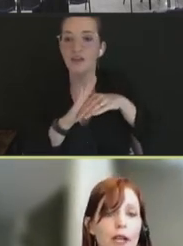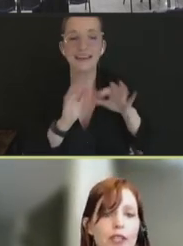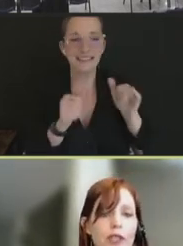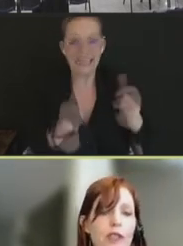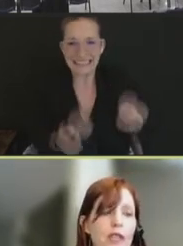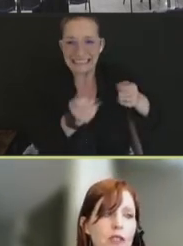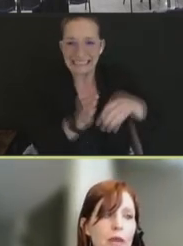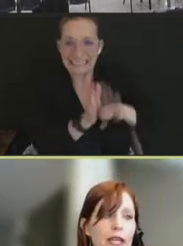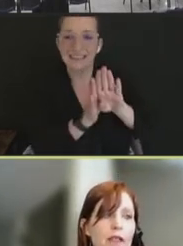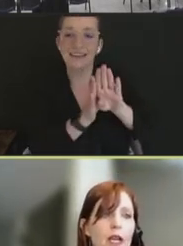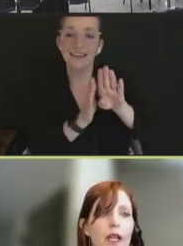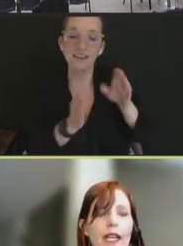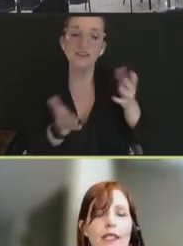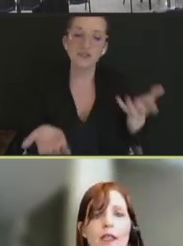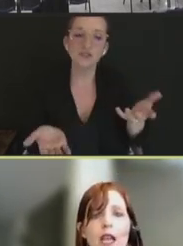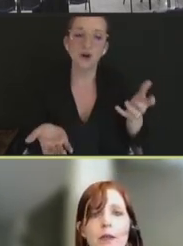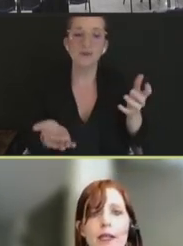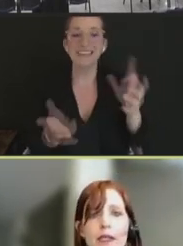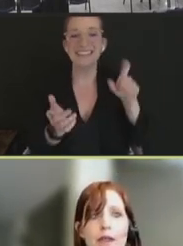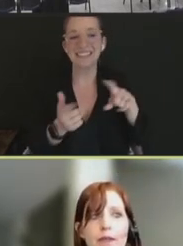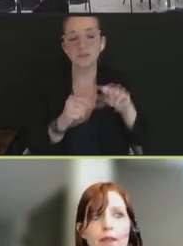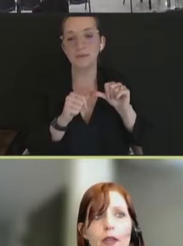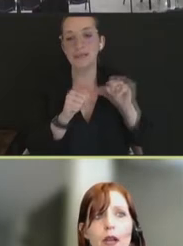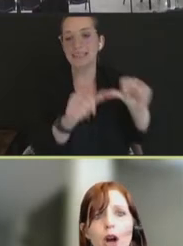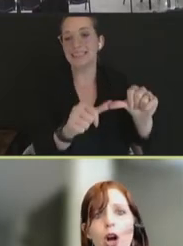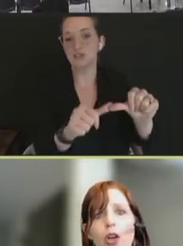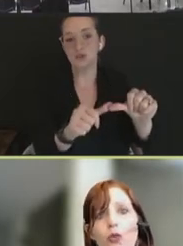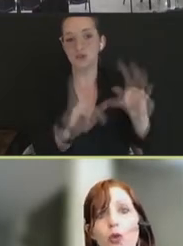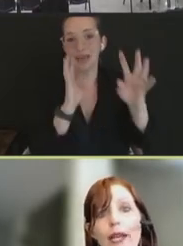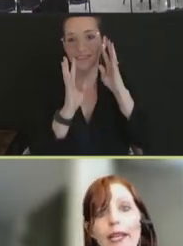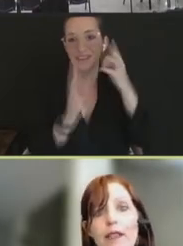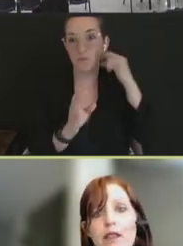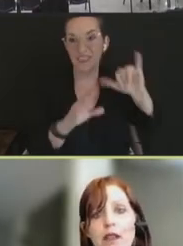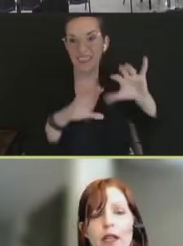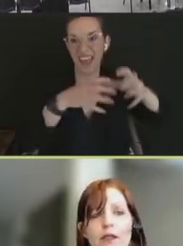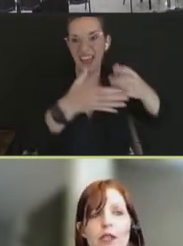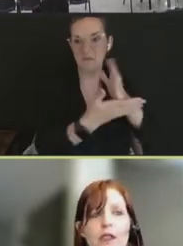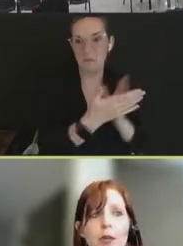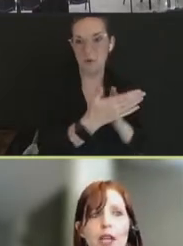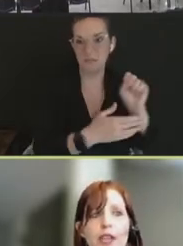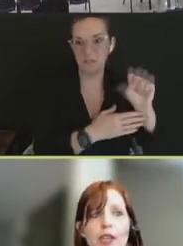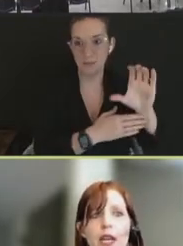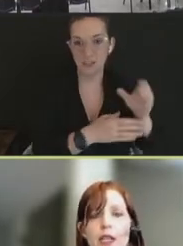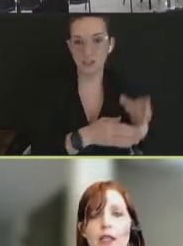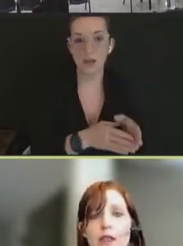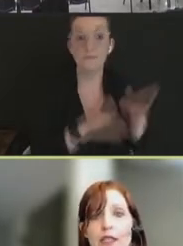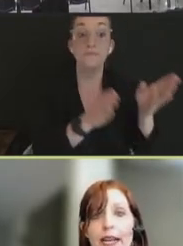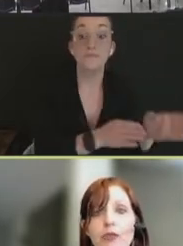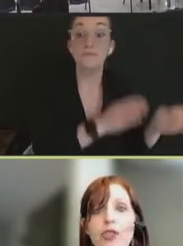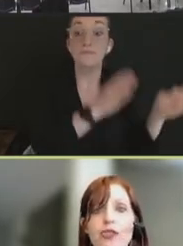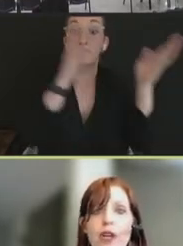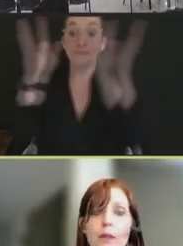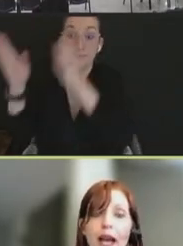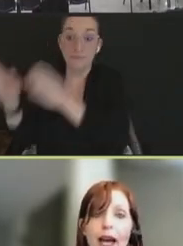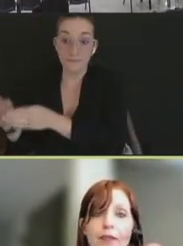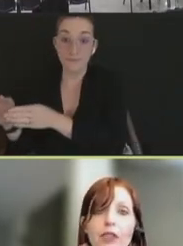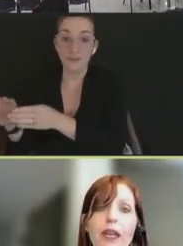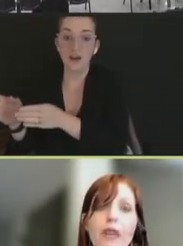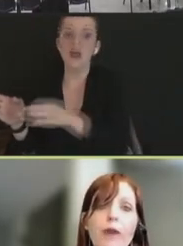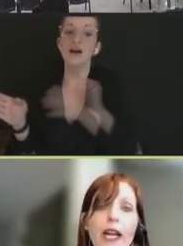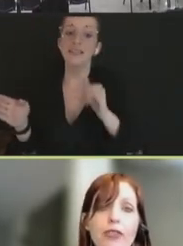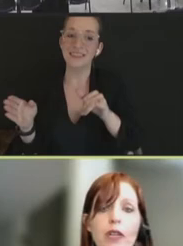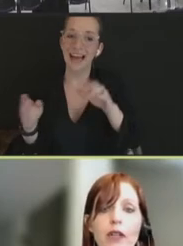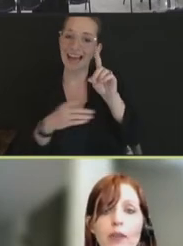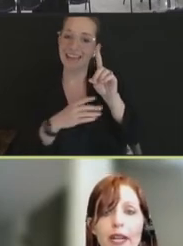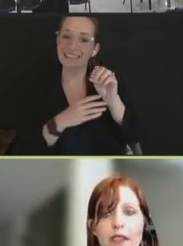innovations in this space. Next slide, please. On the right-hand side of this supply chain is the downstream after the